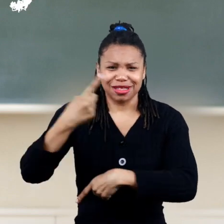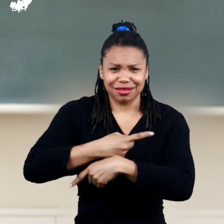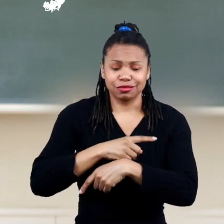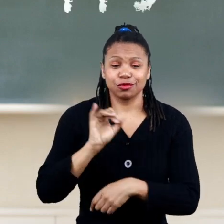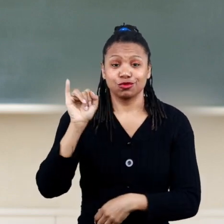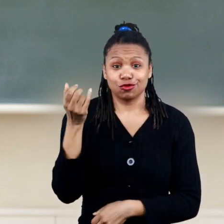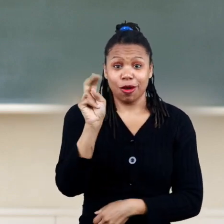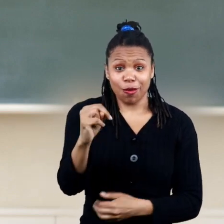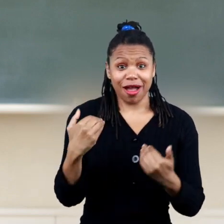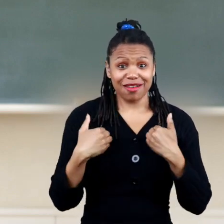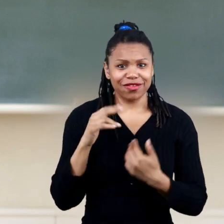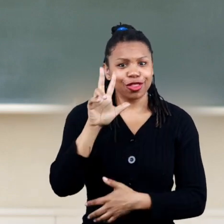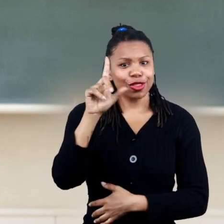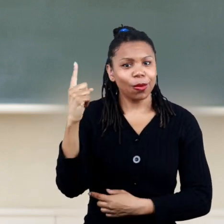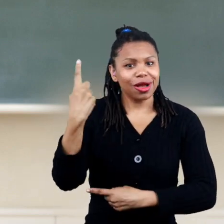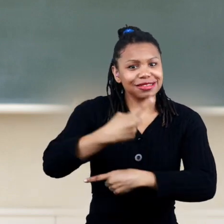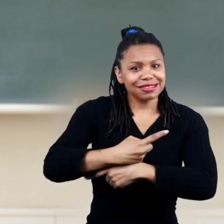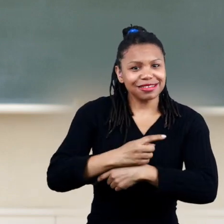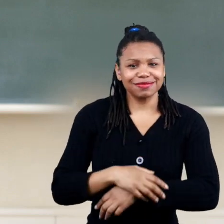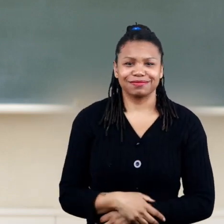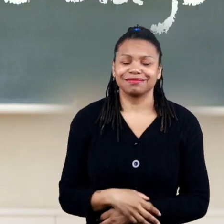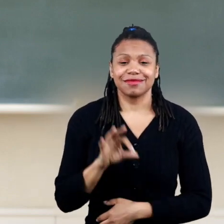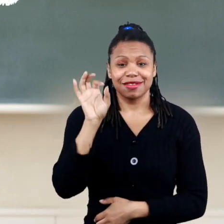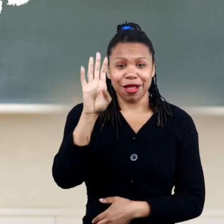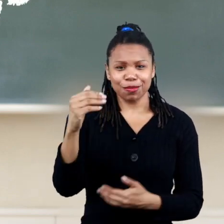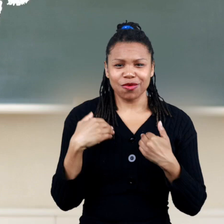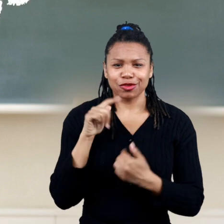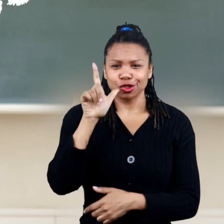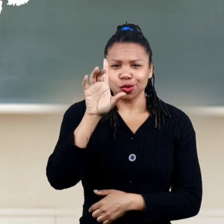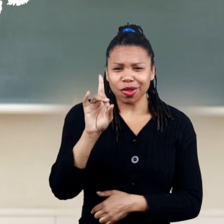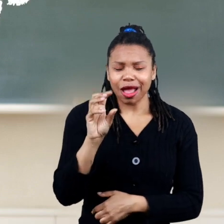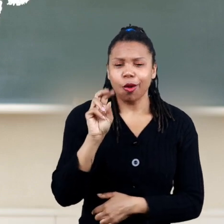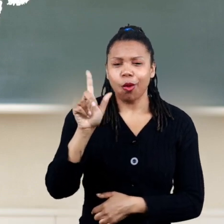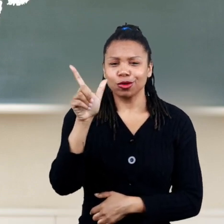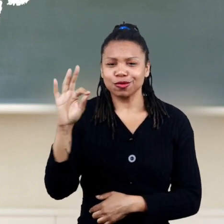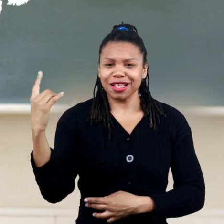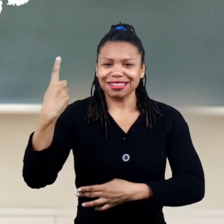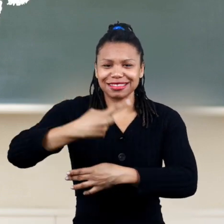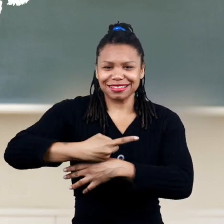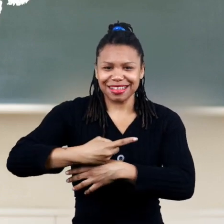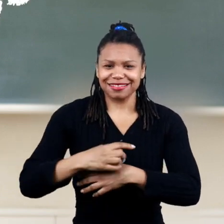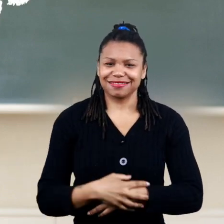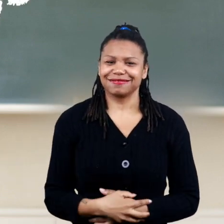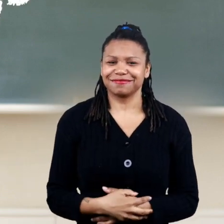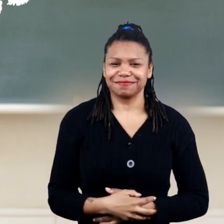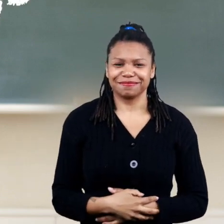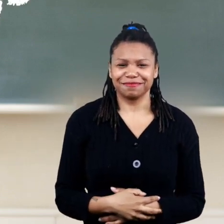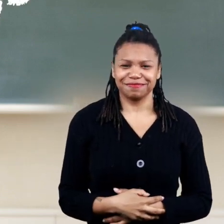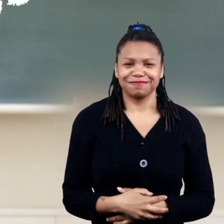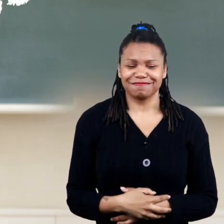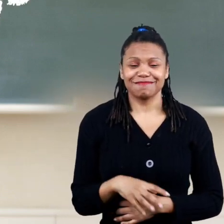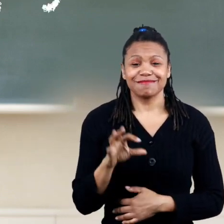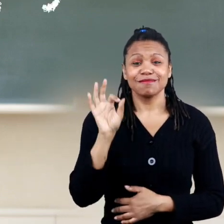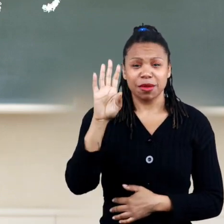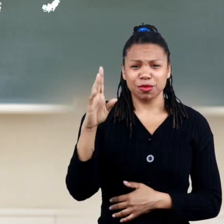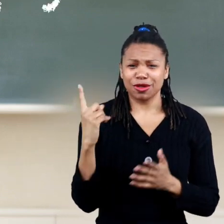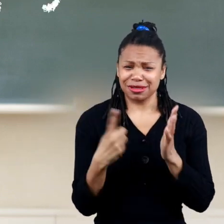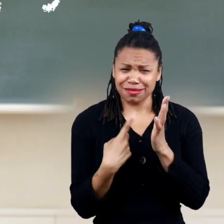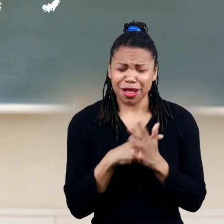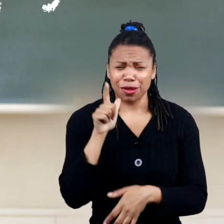january has 31 days february has 28 or 29 days